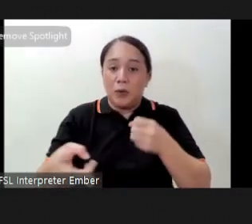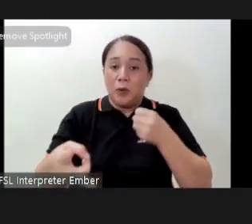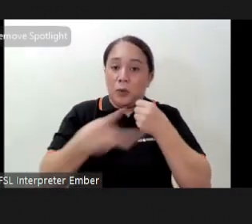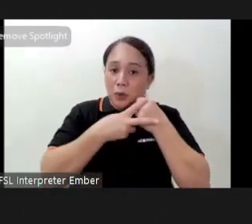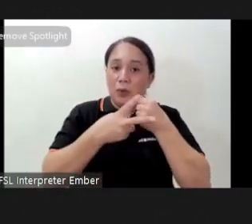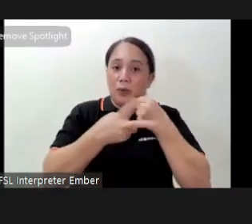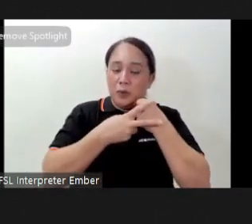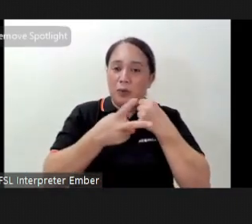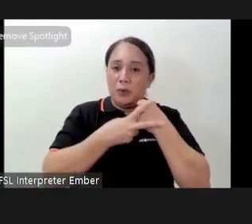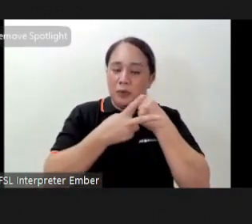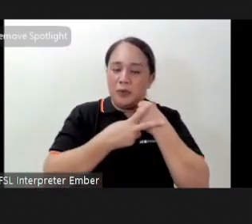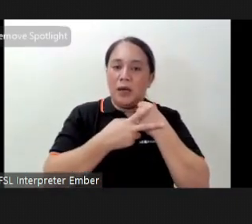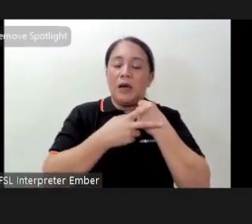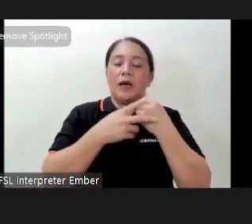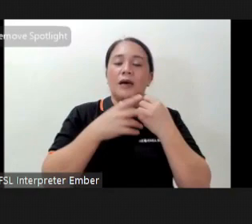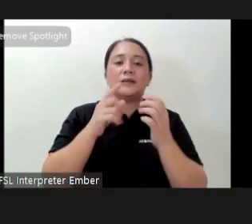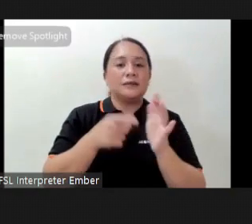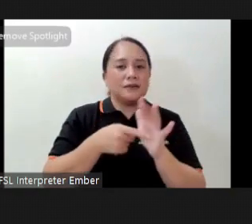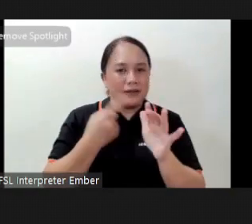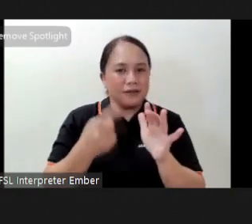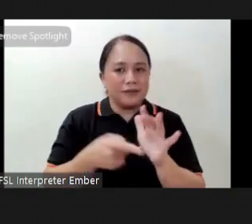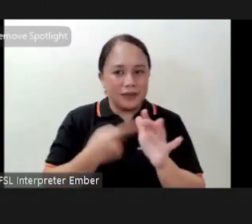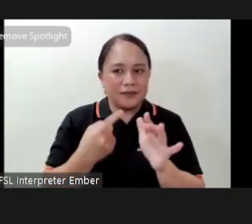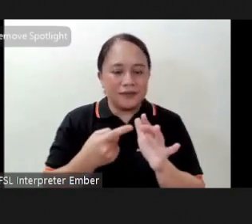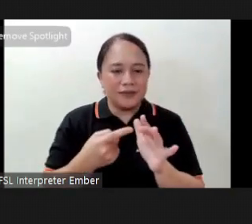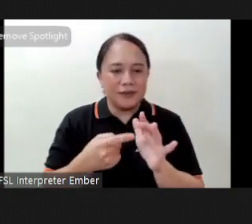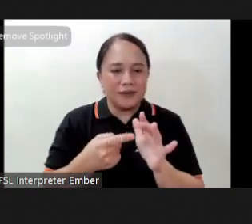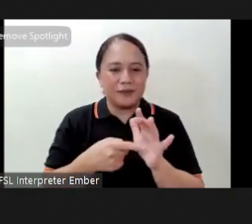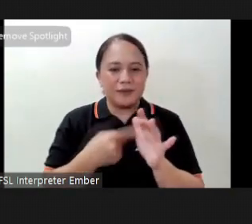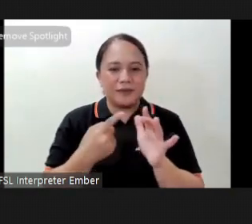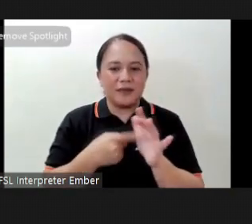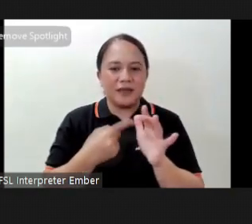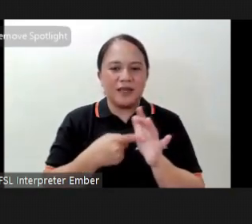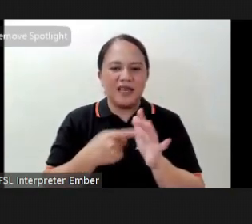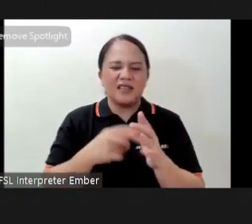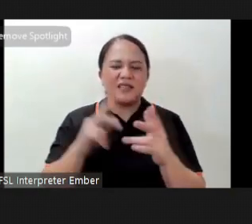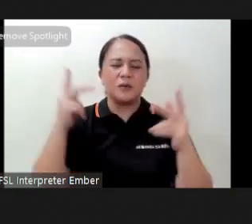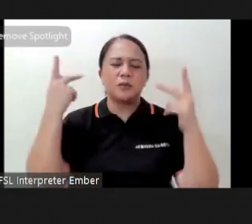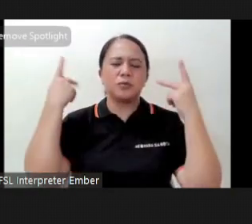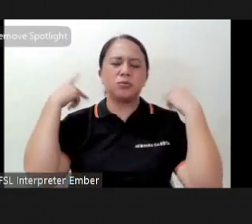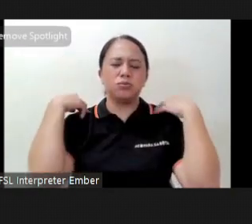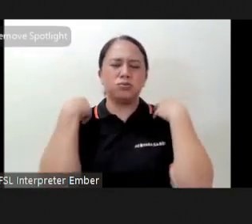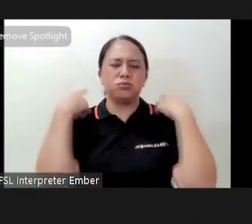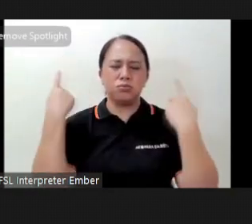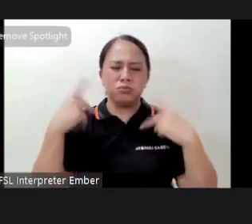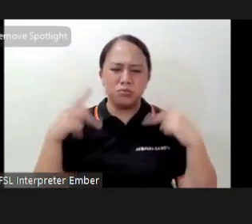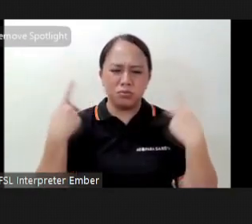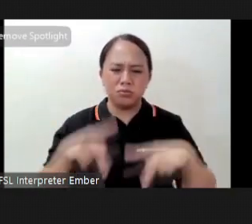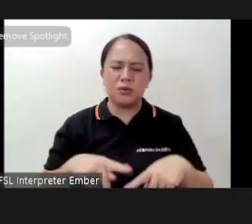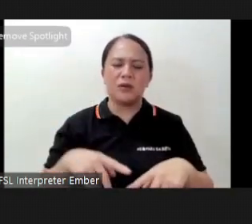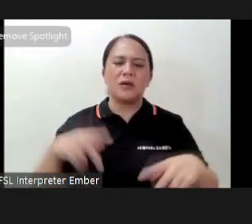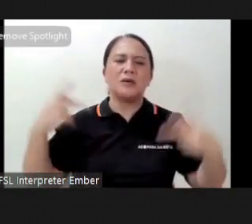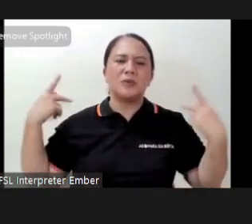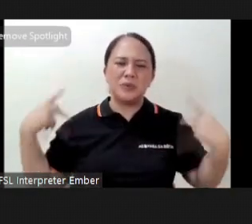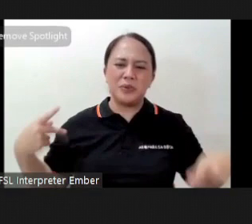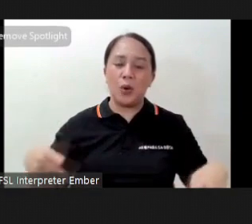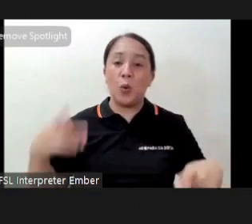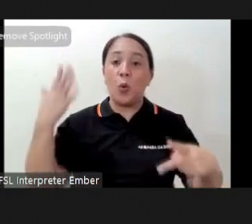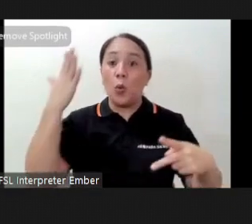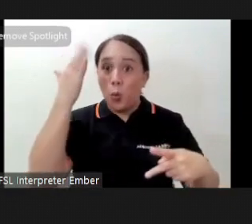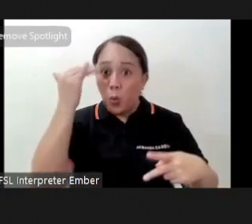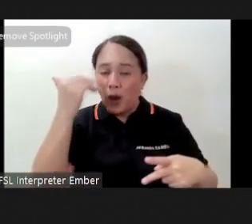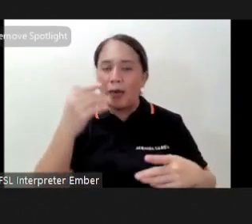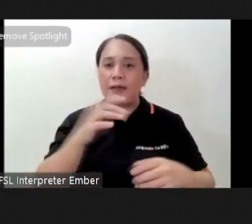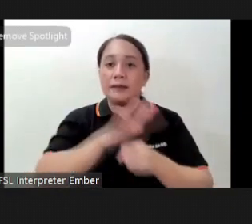so sometimes we have ano masakit na yung balikat masakit na yung liquid kasi naiipon na yung